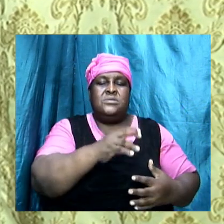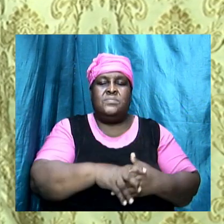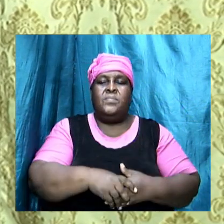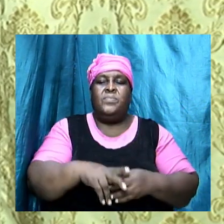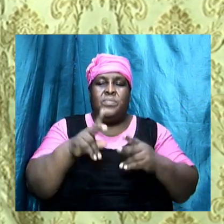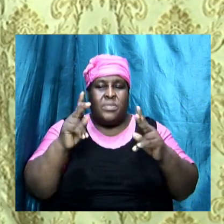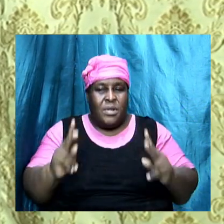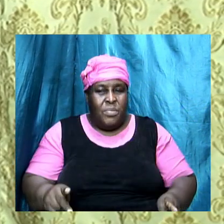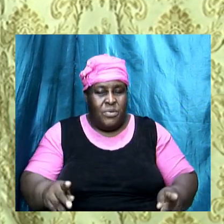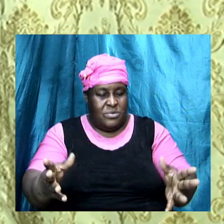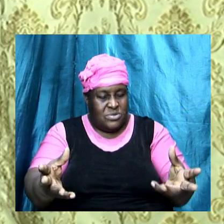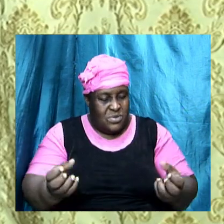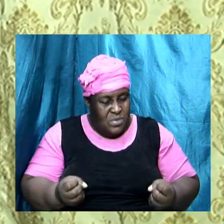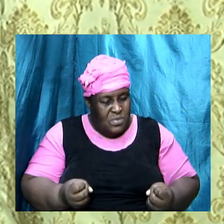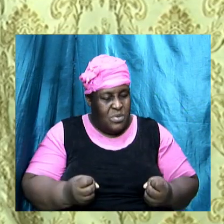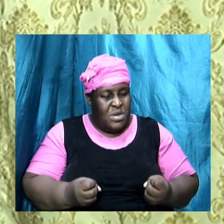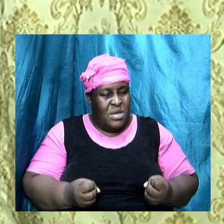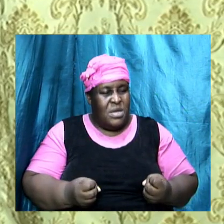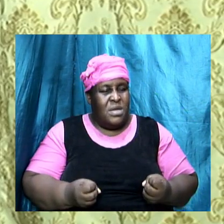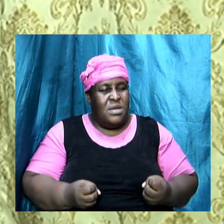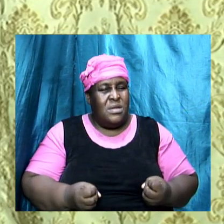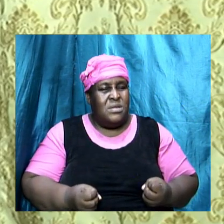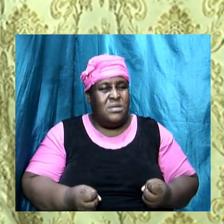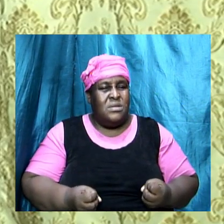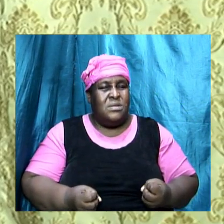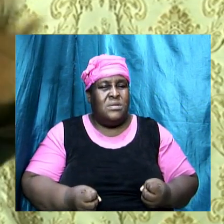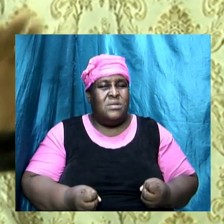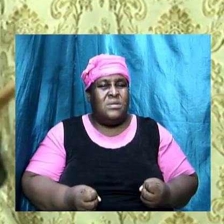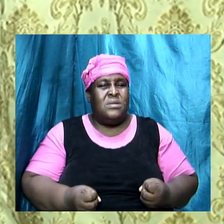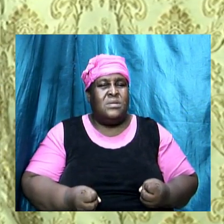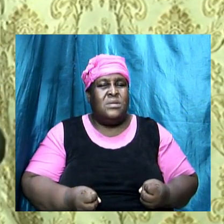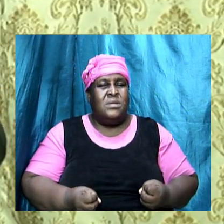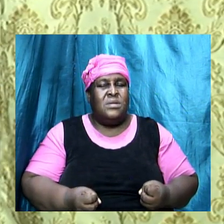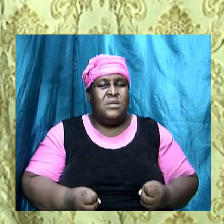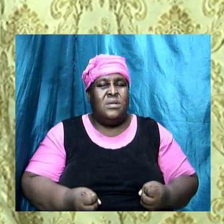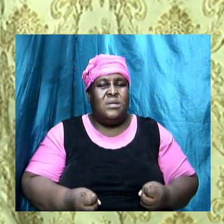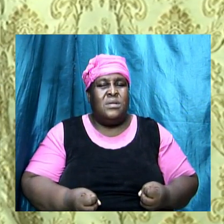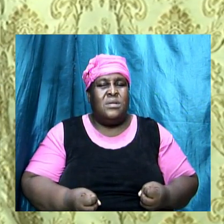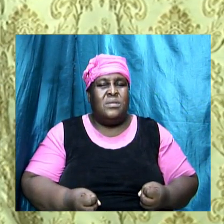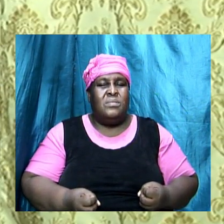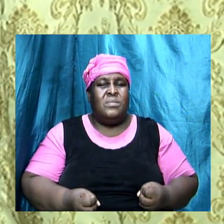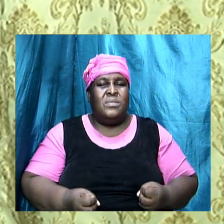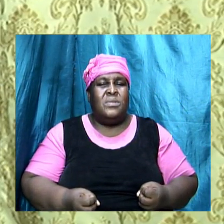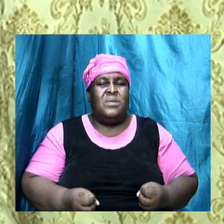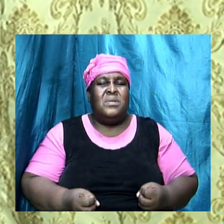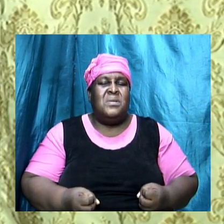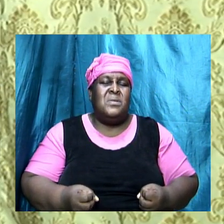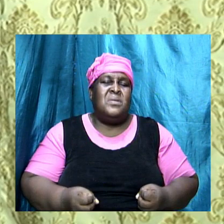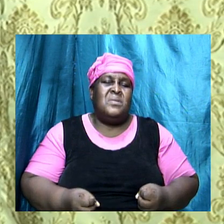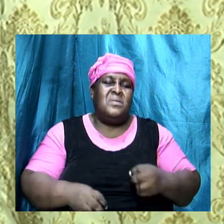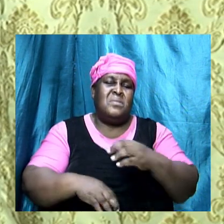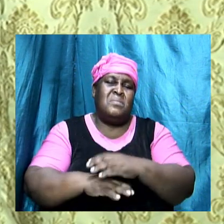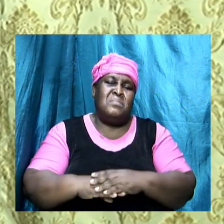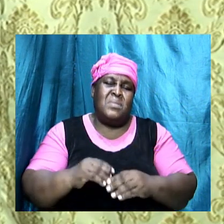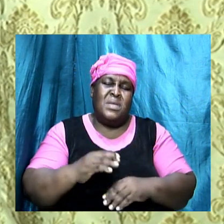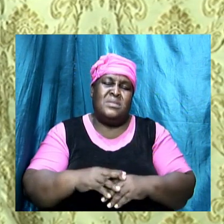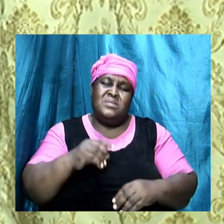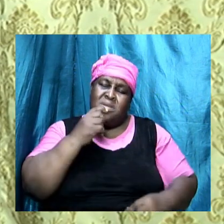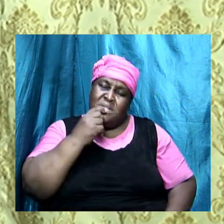persons want somebody that is going to choke them pat them down and confirm